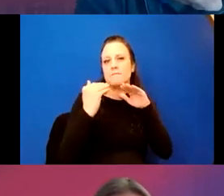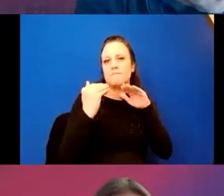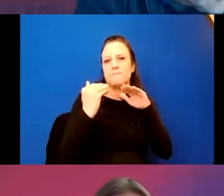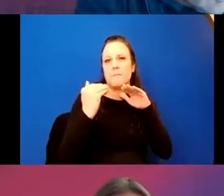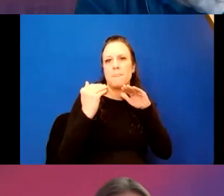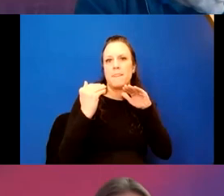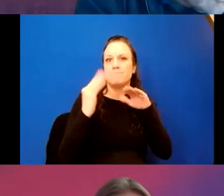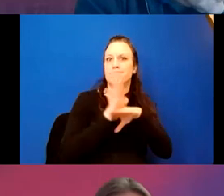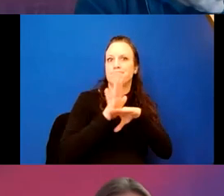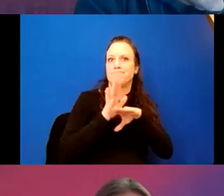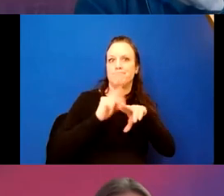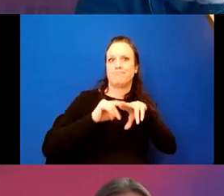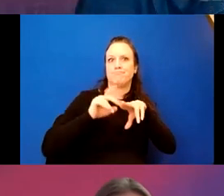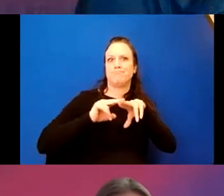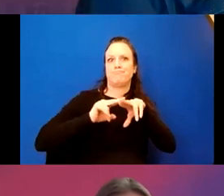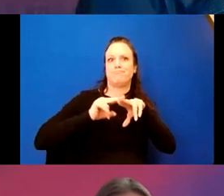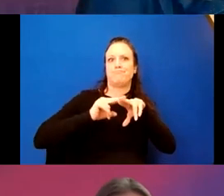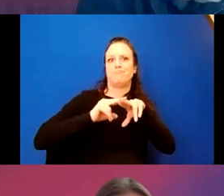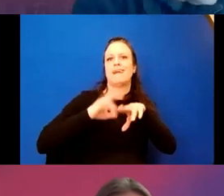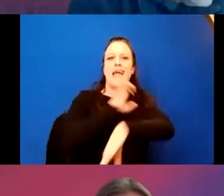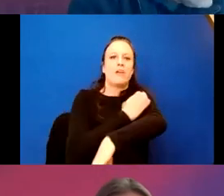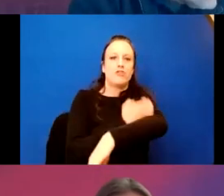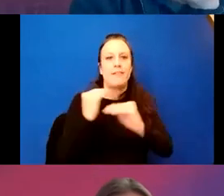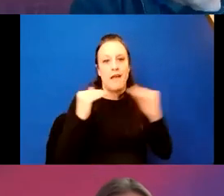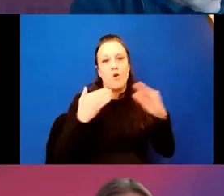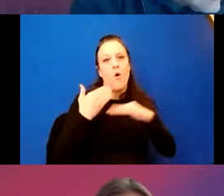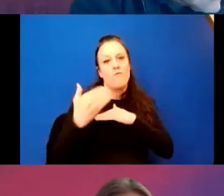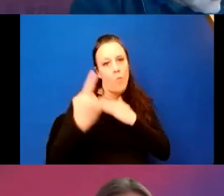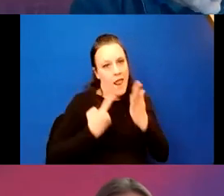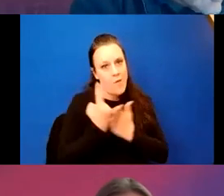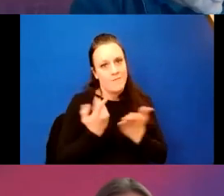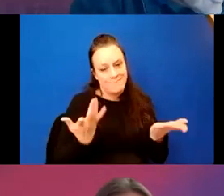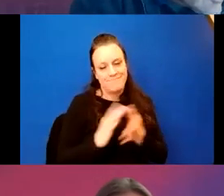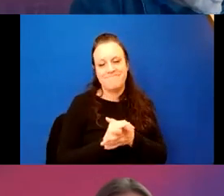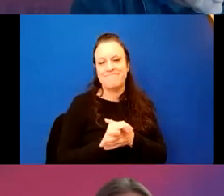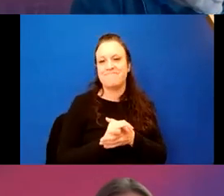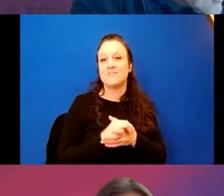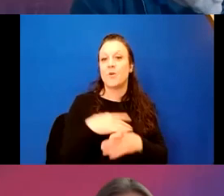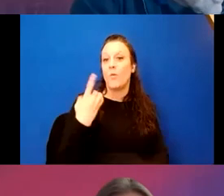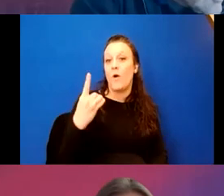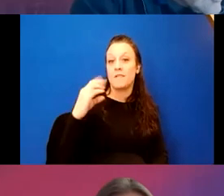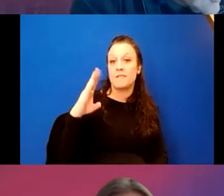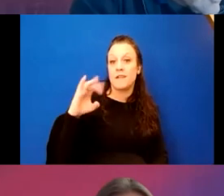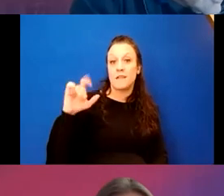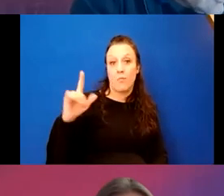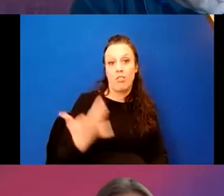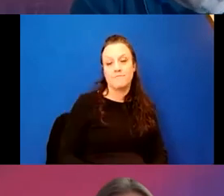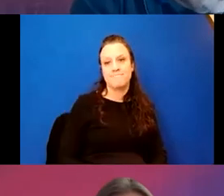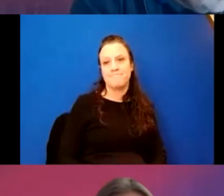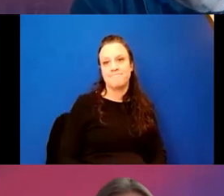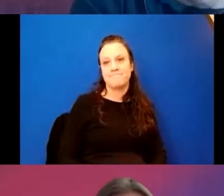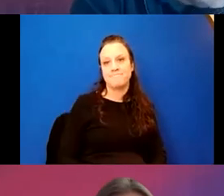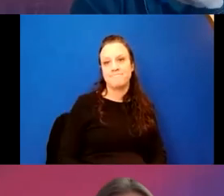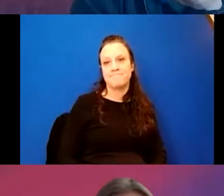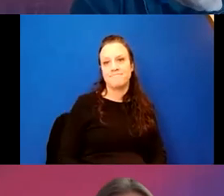level, uh, uh, over, uh, over time, over an hour in this case. So one decibel, um, is